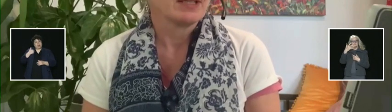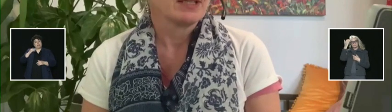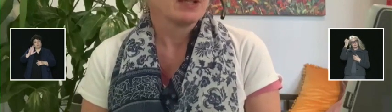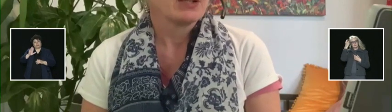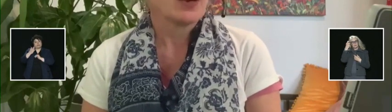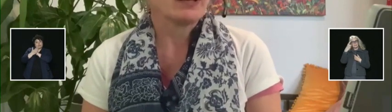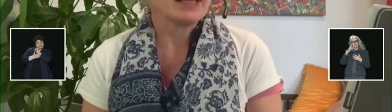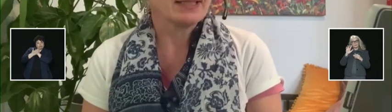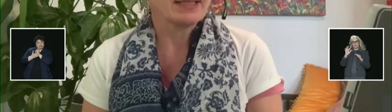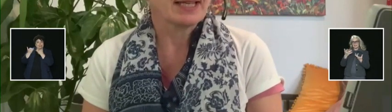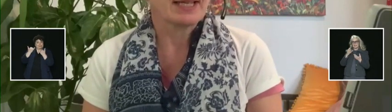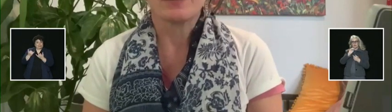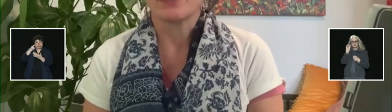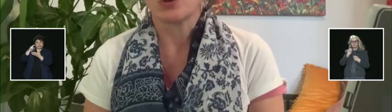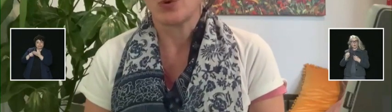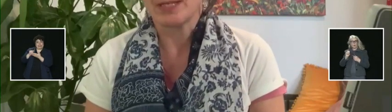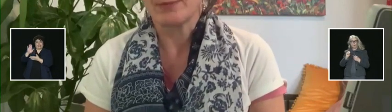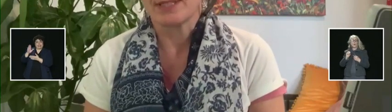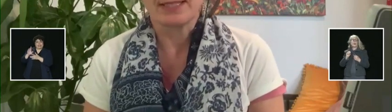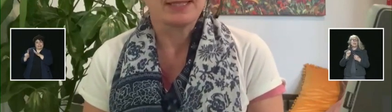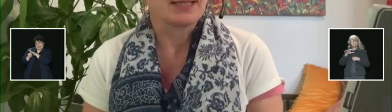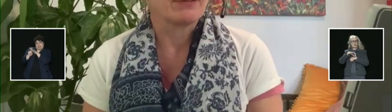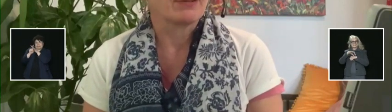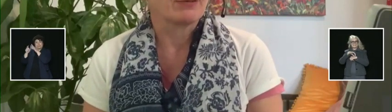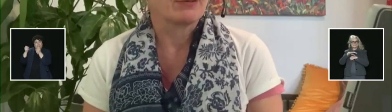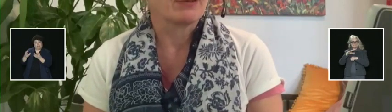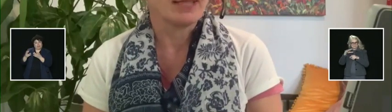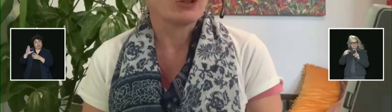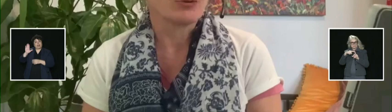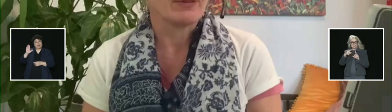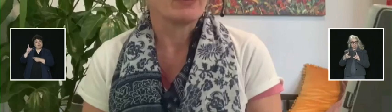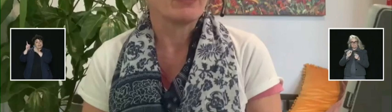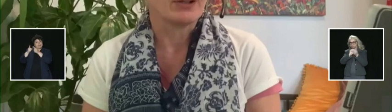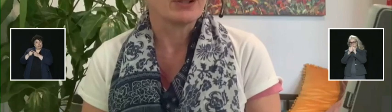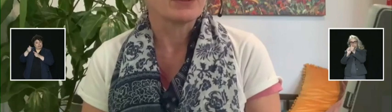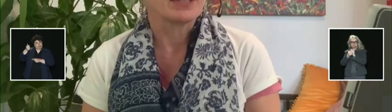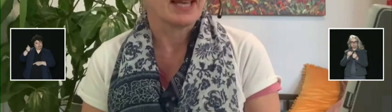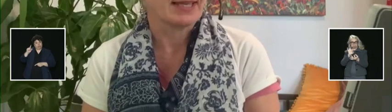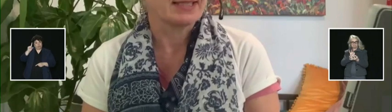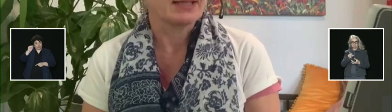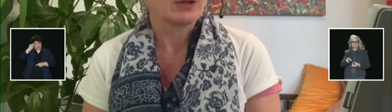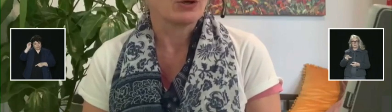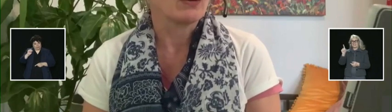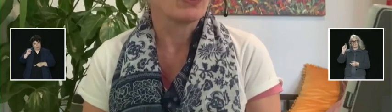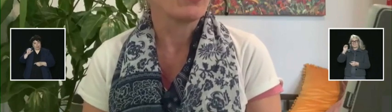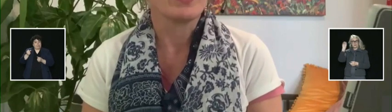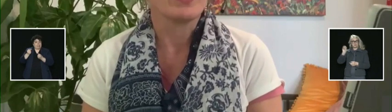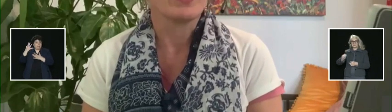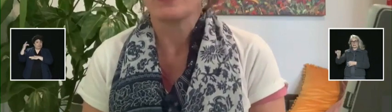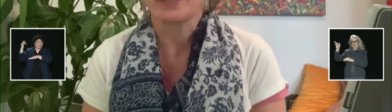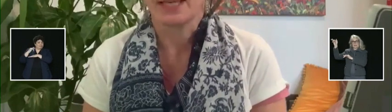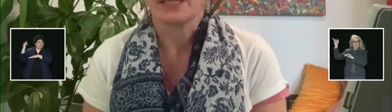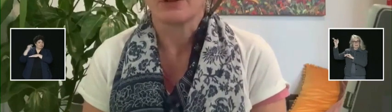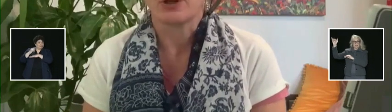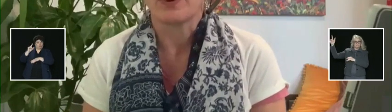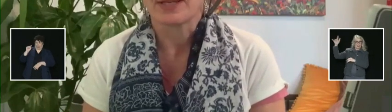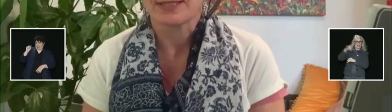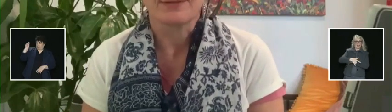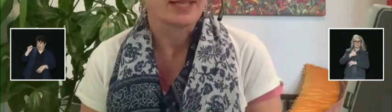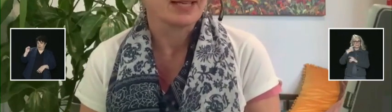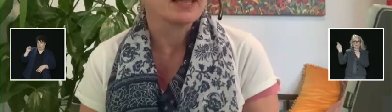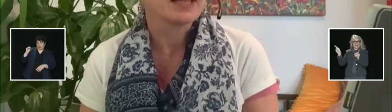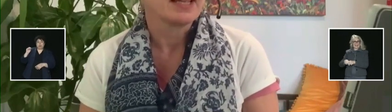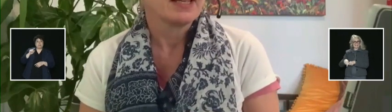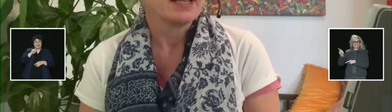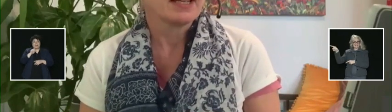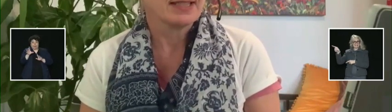-specific manner. So while India accounts for 20% of recent air travel volumes to Canada, over 50%